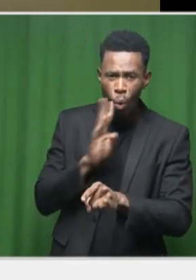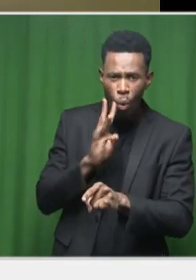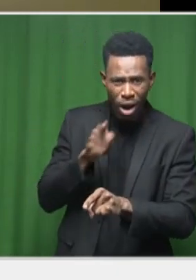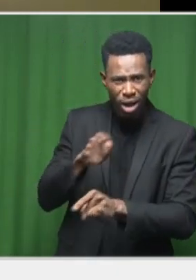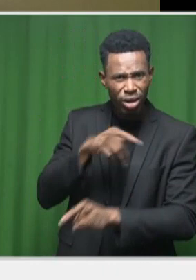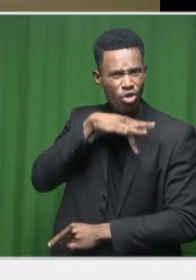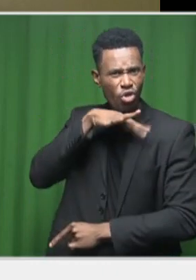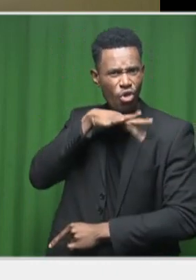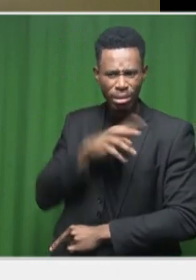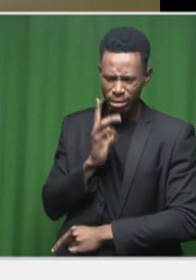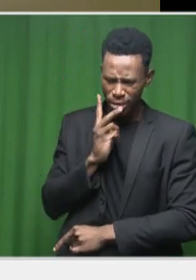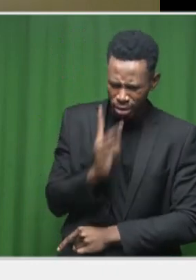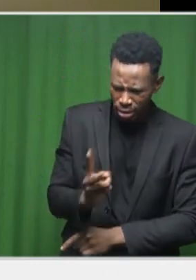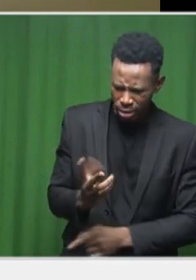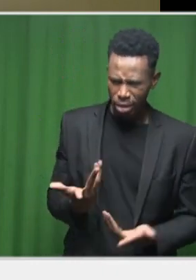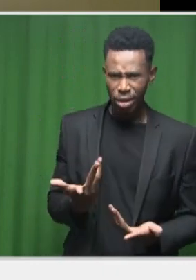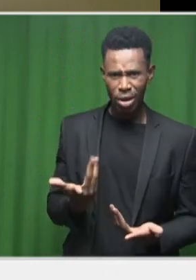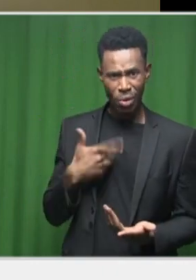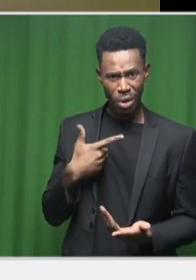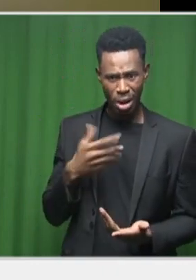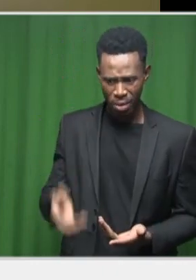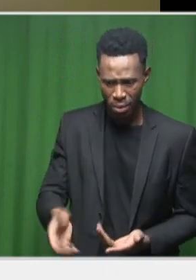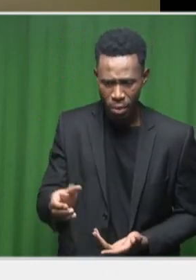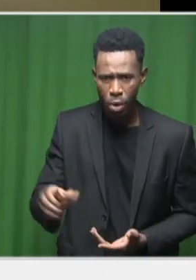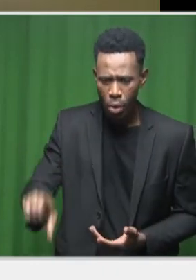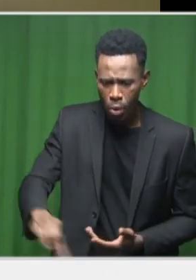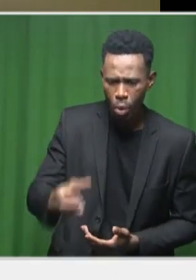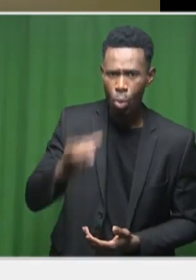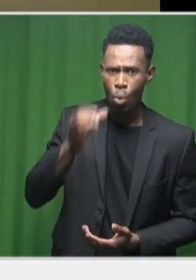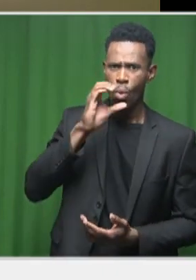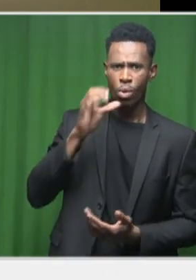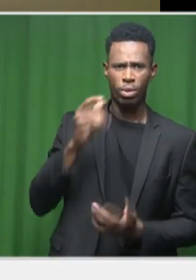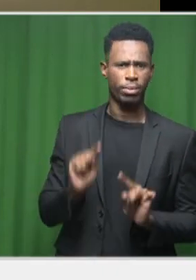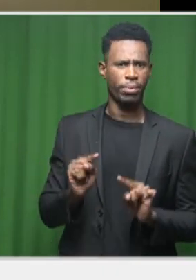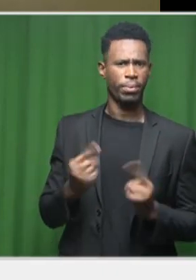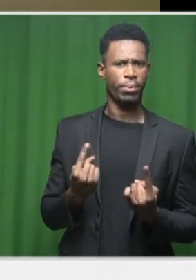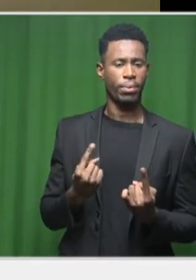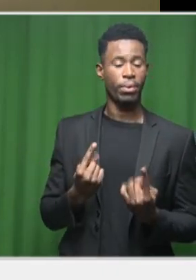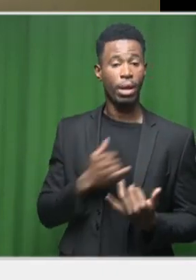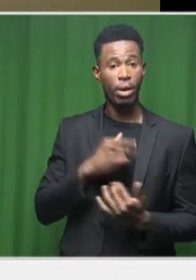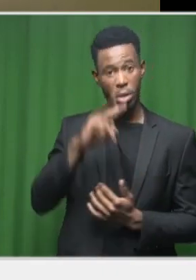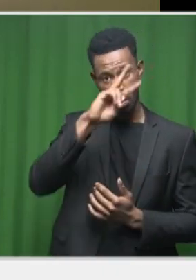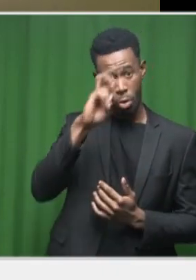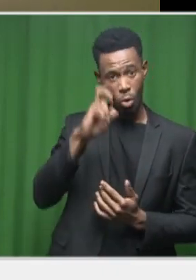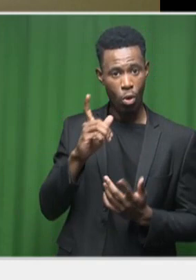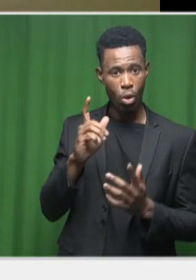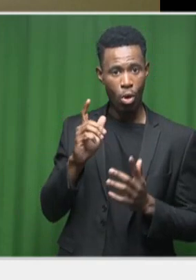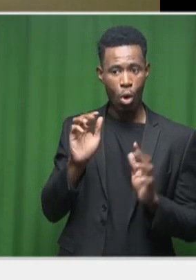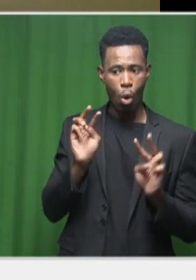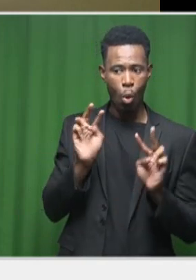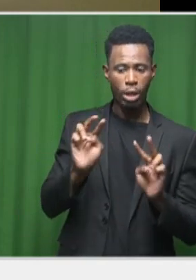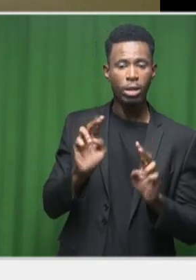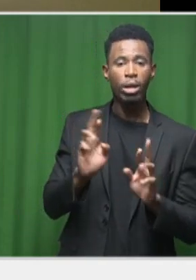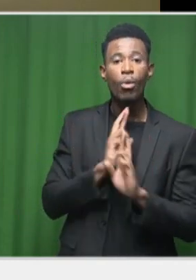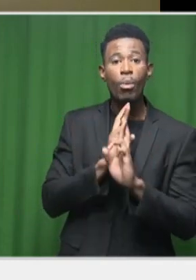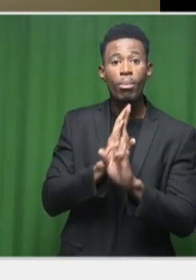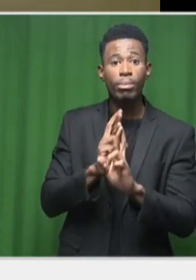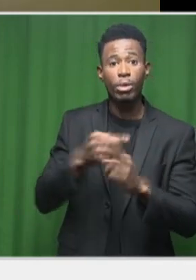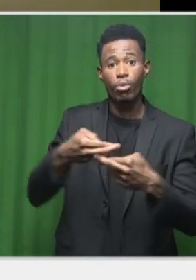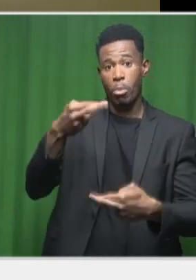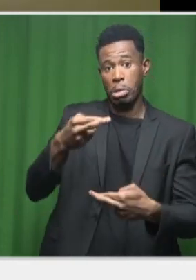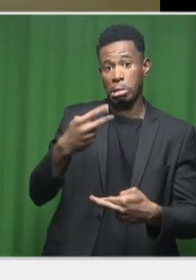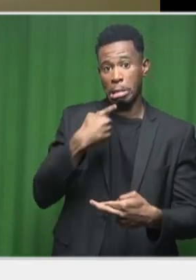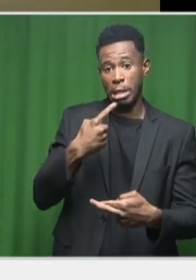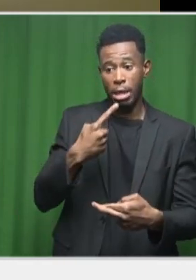as we can see now with the Blue Drop Watch report. We can't drink dirty water, and